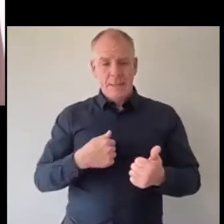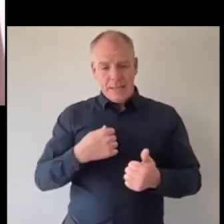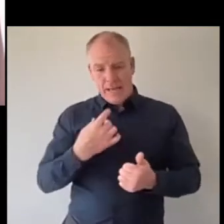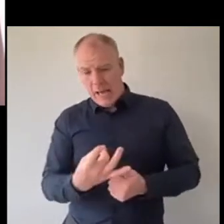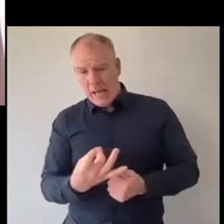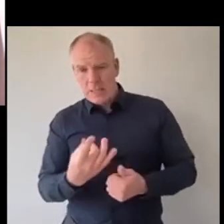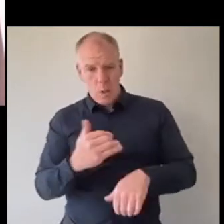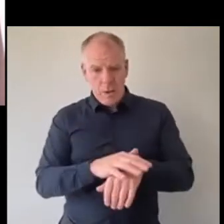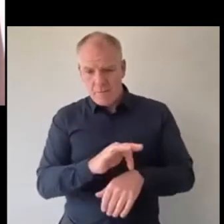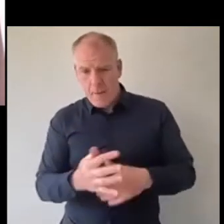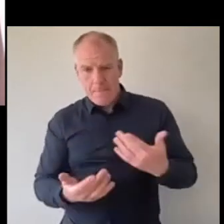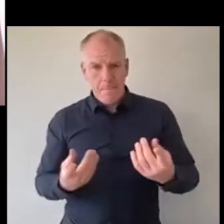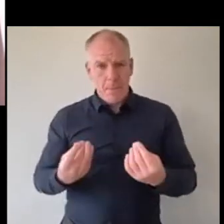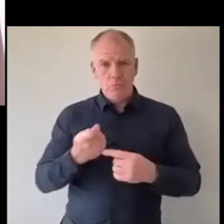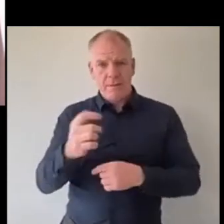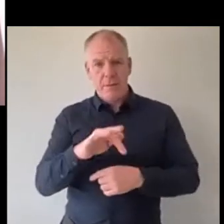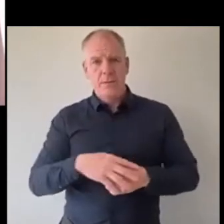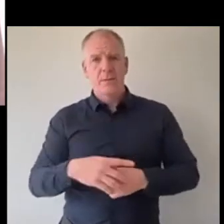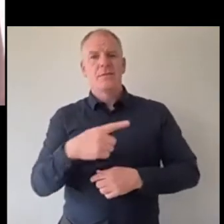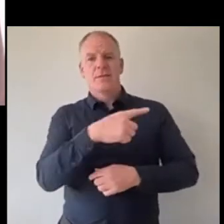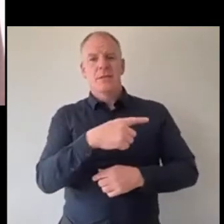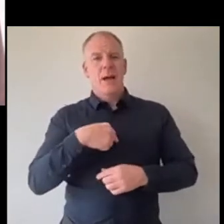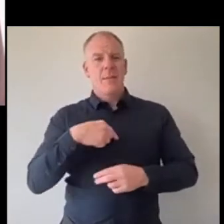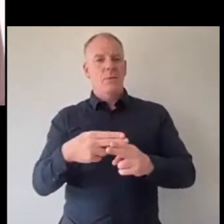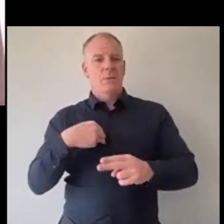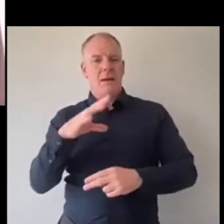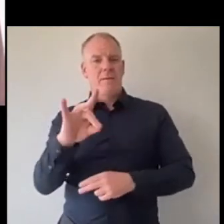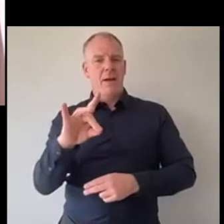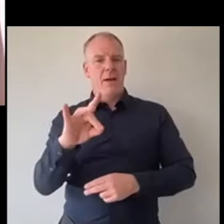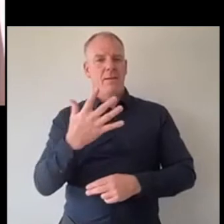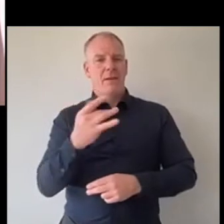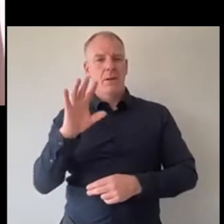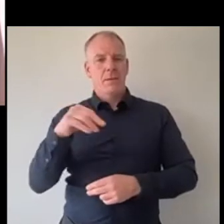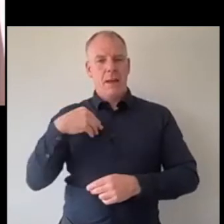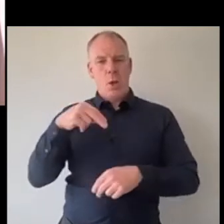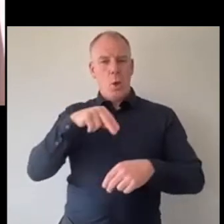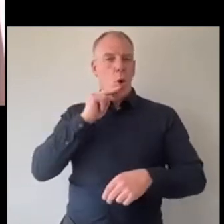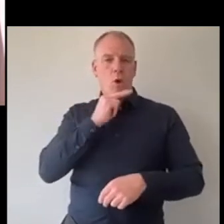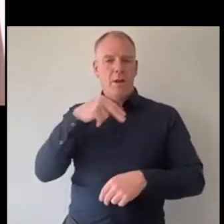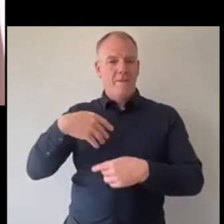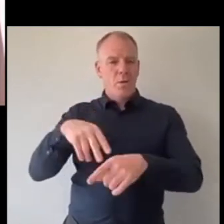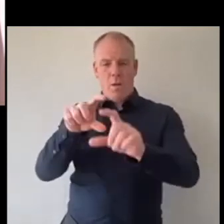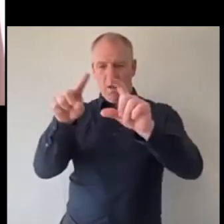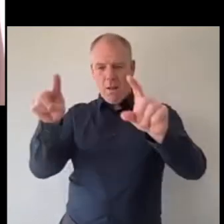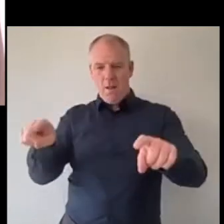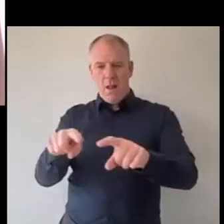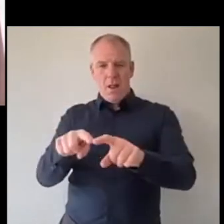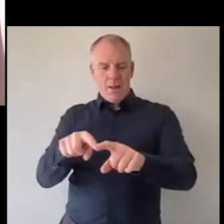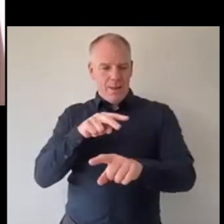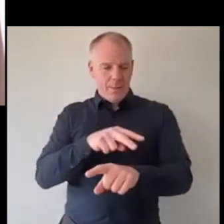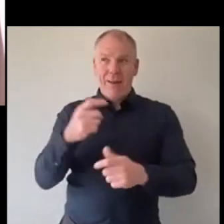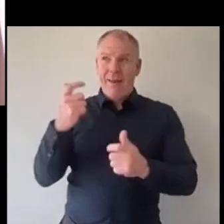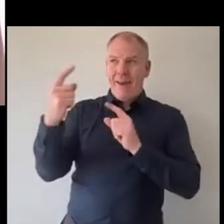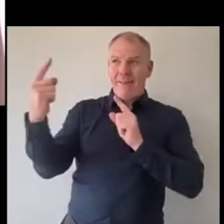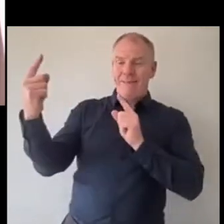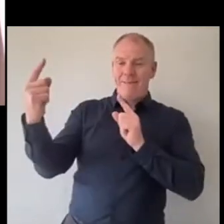you're travelling from and I said actually I'm outside my but I'm just at my uncle's funeral here and he looked at me and he just laughed and I laughed at him